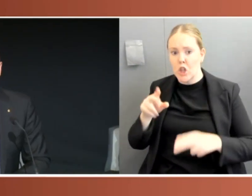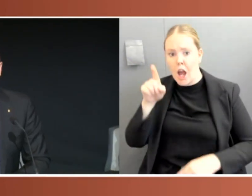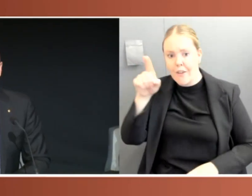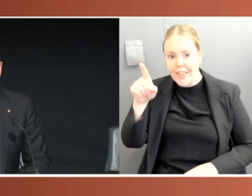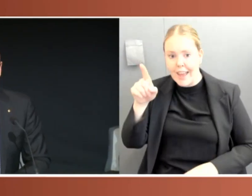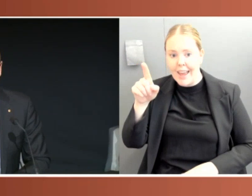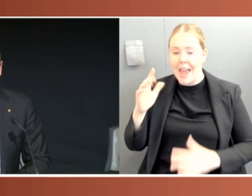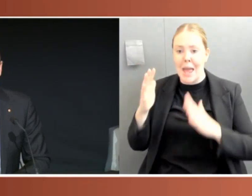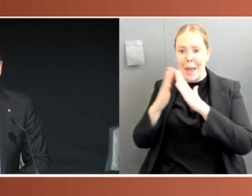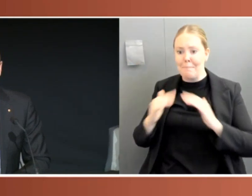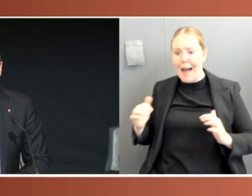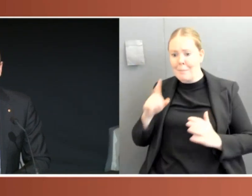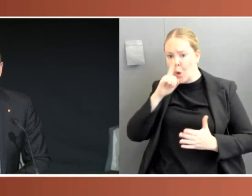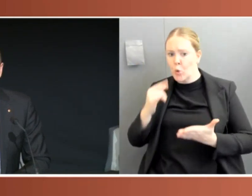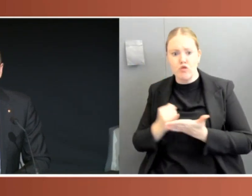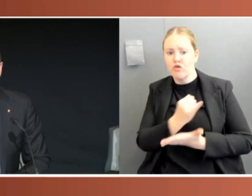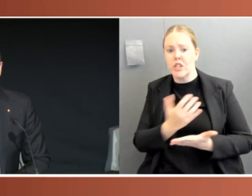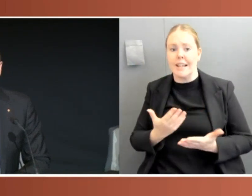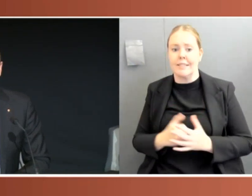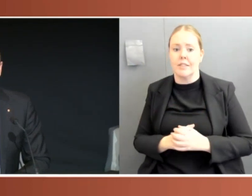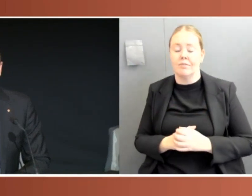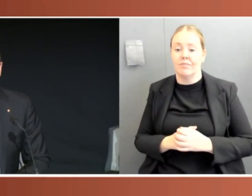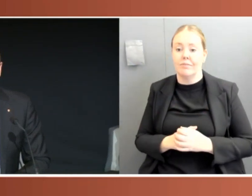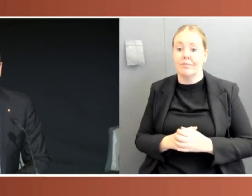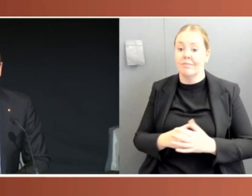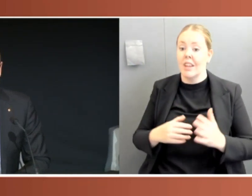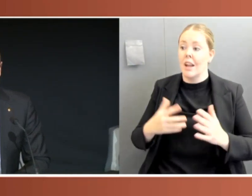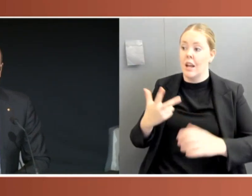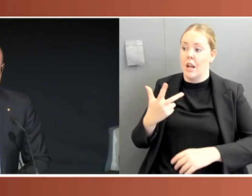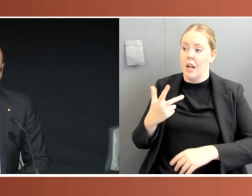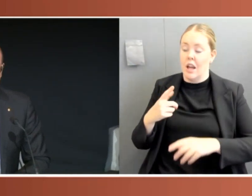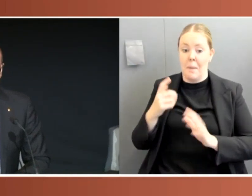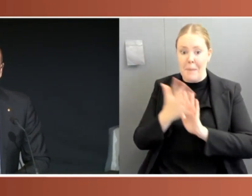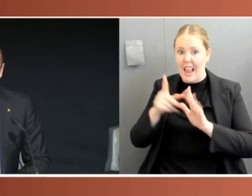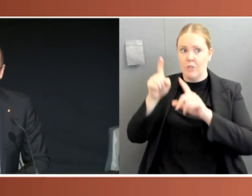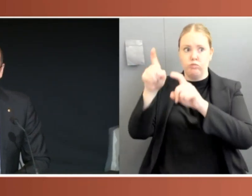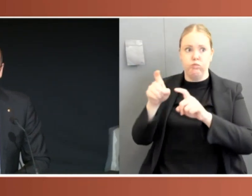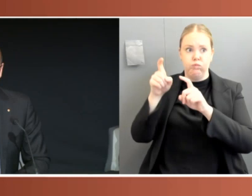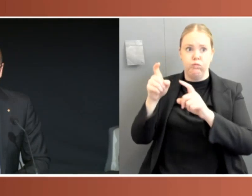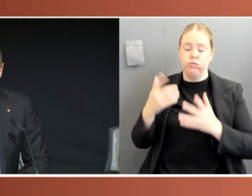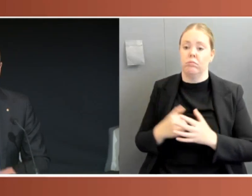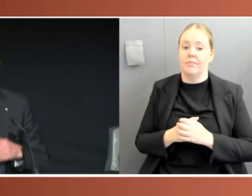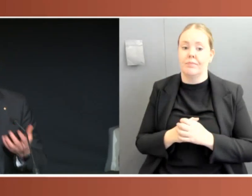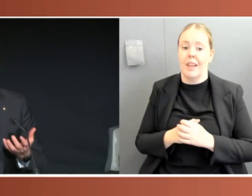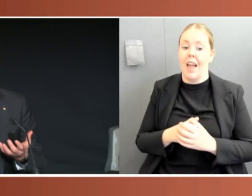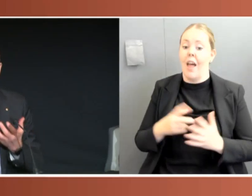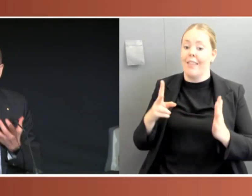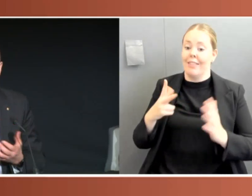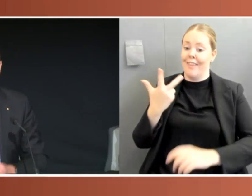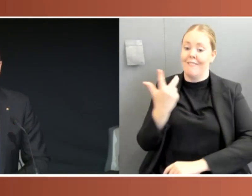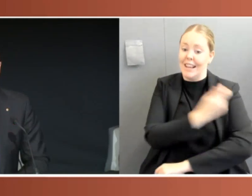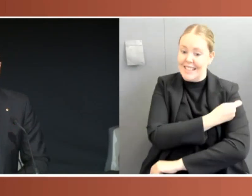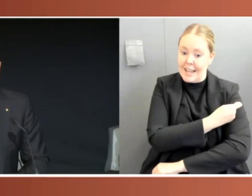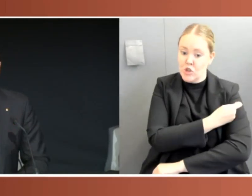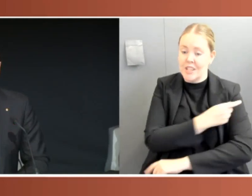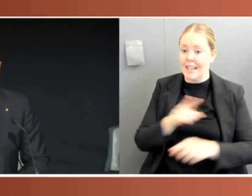vaccines, despite the community concern, that would not have been disallowable. Yet that's exactly what Parliament should be debating. I mean, this is the bread and butter of an